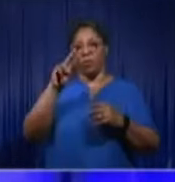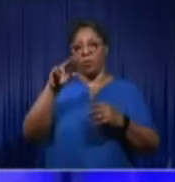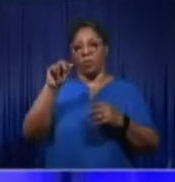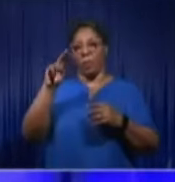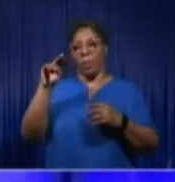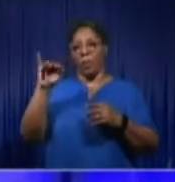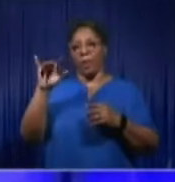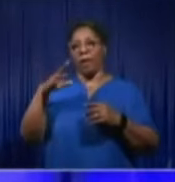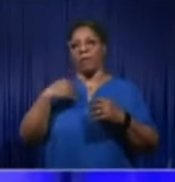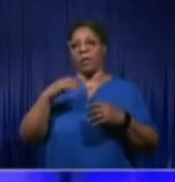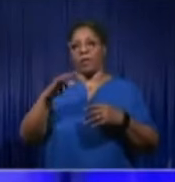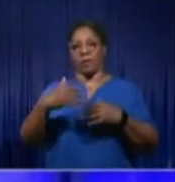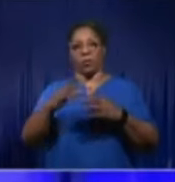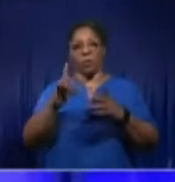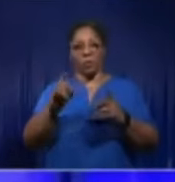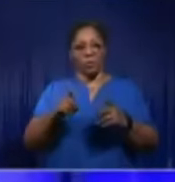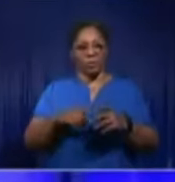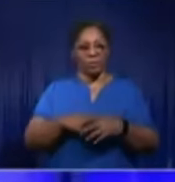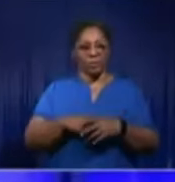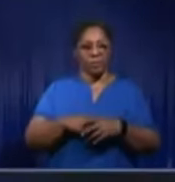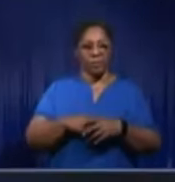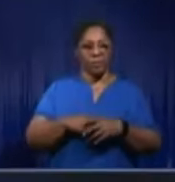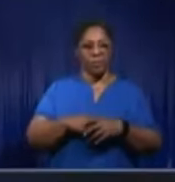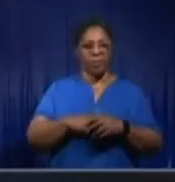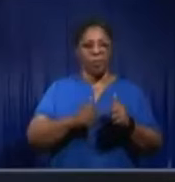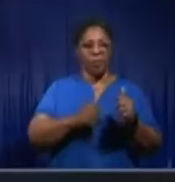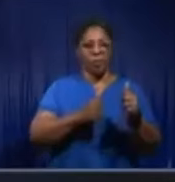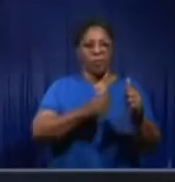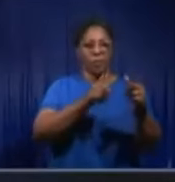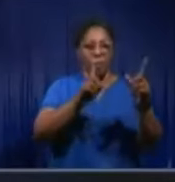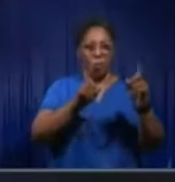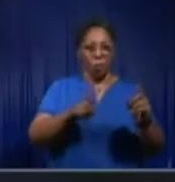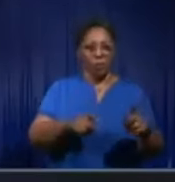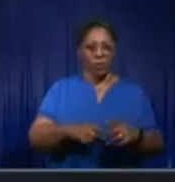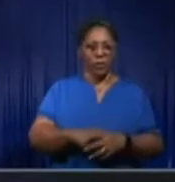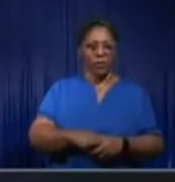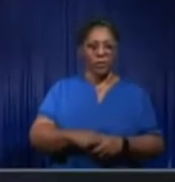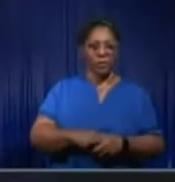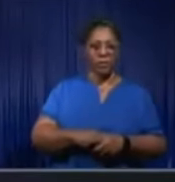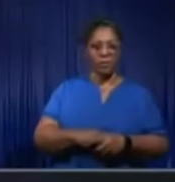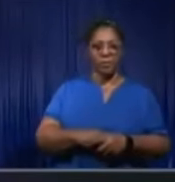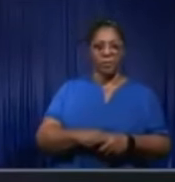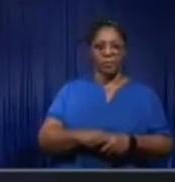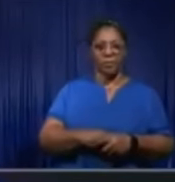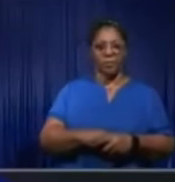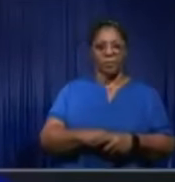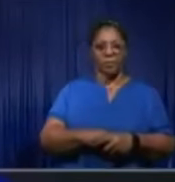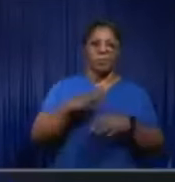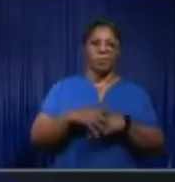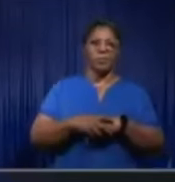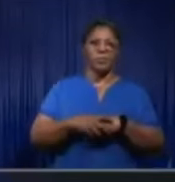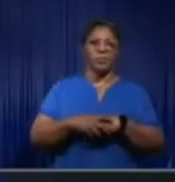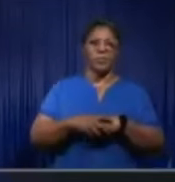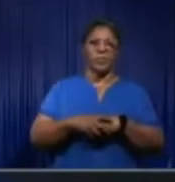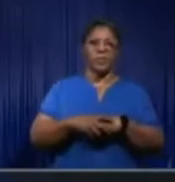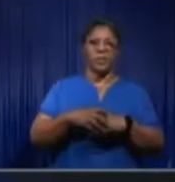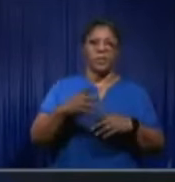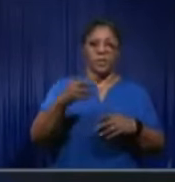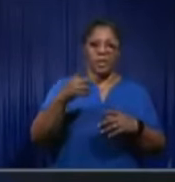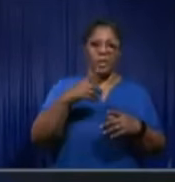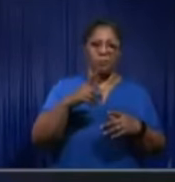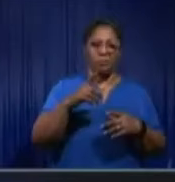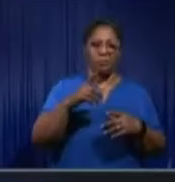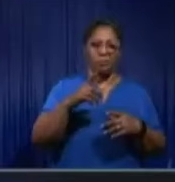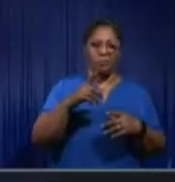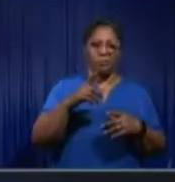What a follow-up from the question from our reviewer, Andrew. Who asked a question about contracts and tendering. February 2020 implemented a contract.